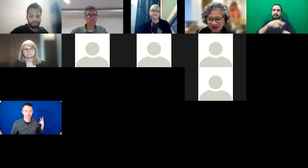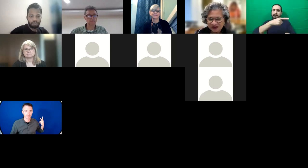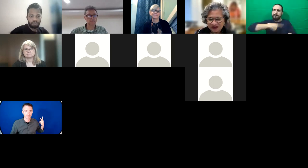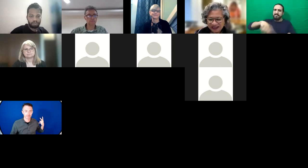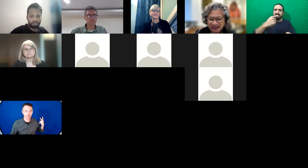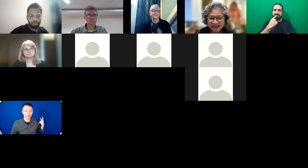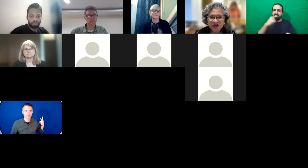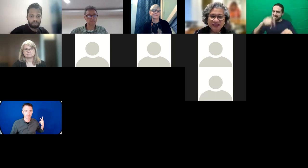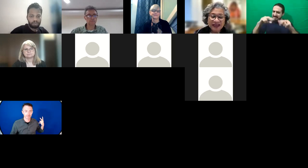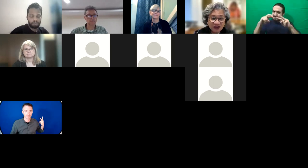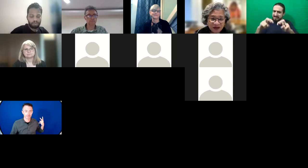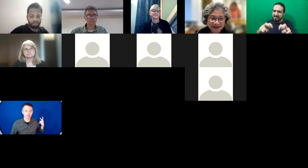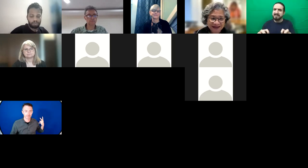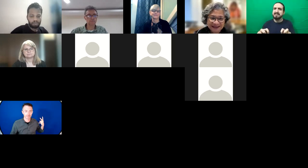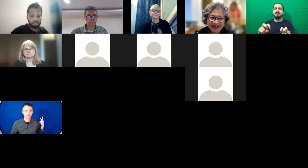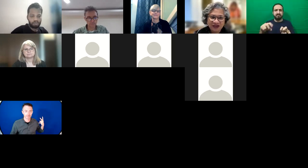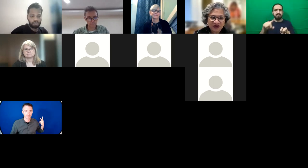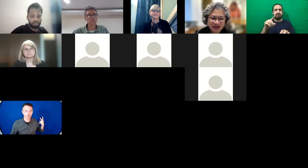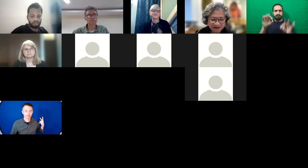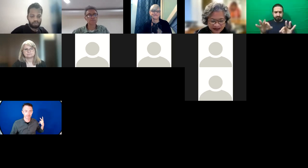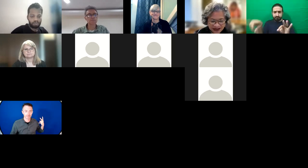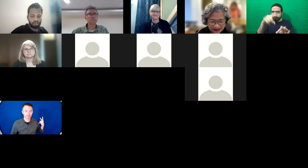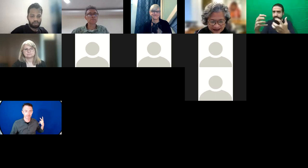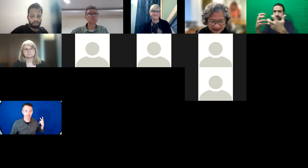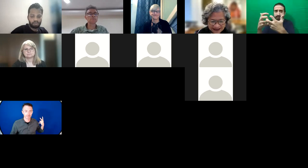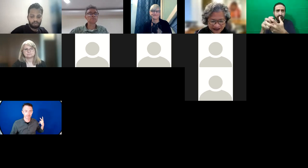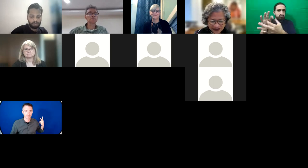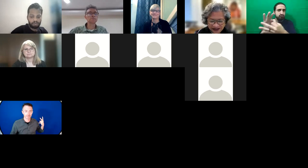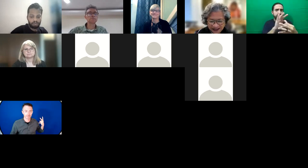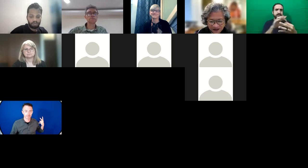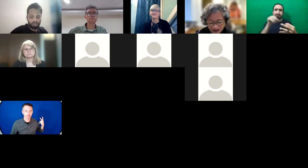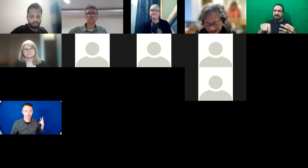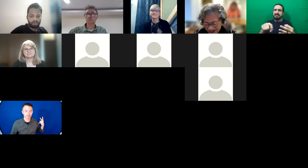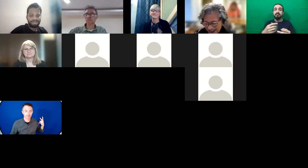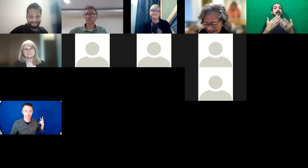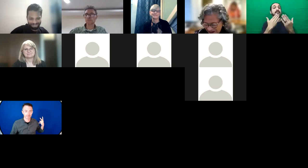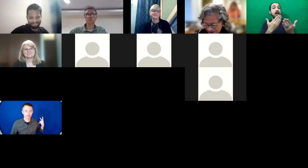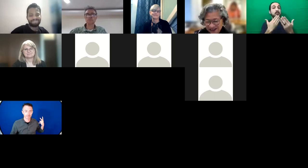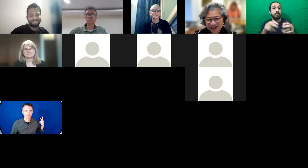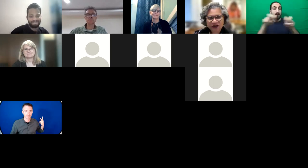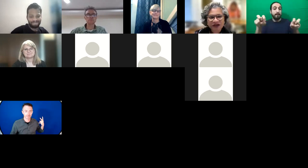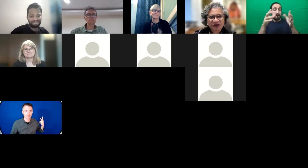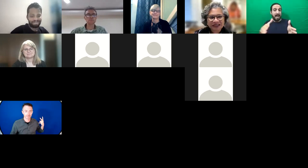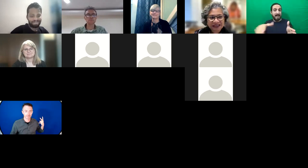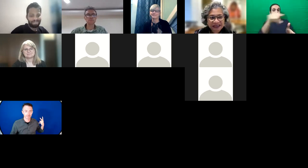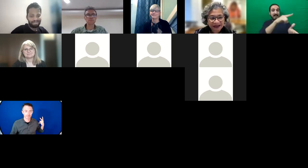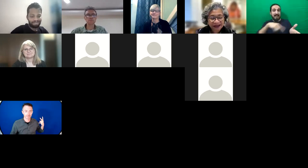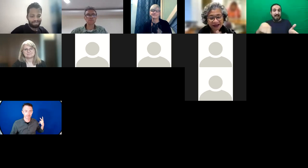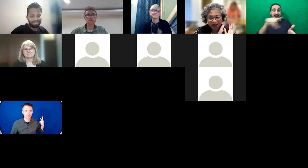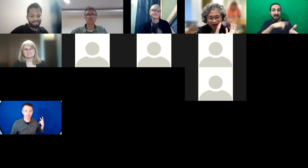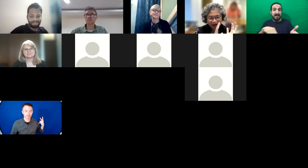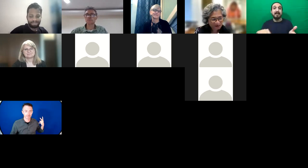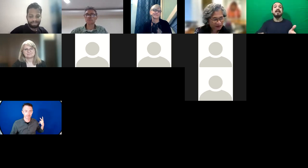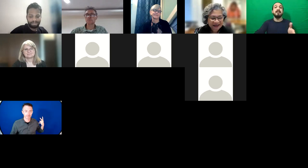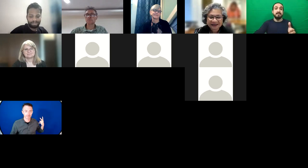link all those. So thank you, panelists. Thank you. guys have been excellent and we're getting really to the end of this. So I really wanted to thank,